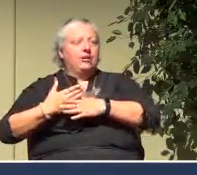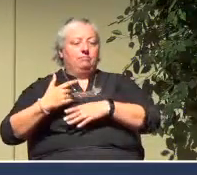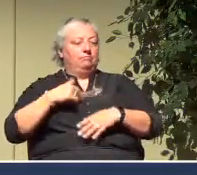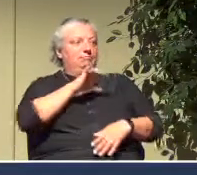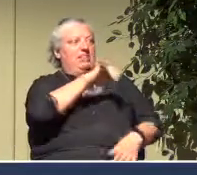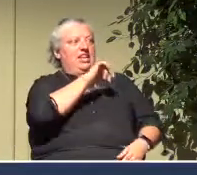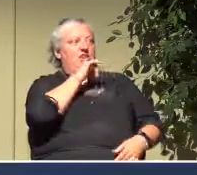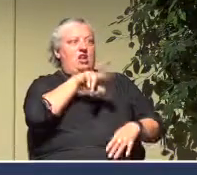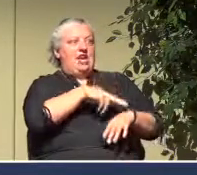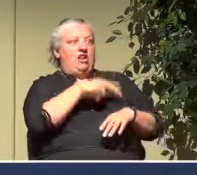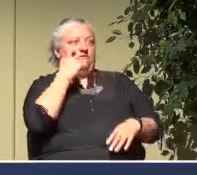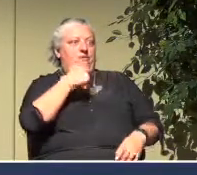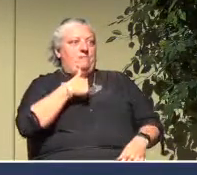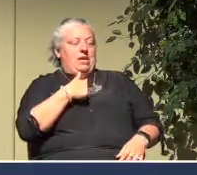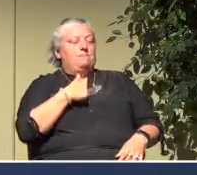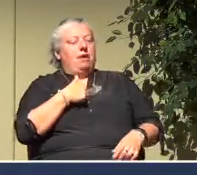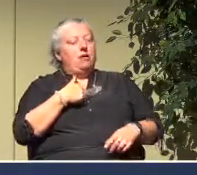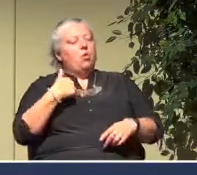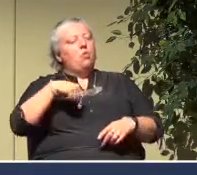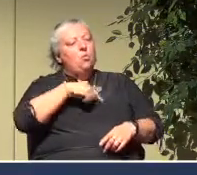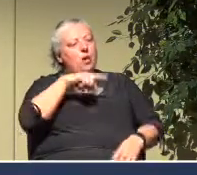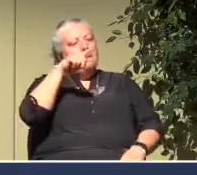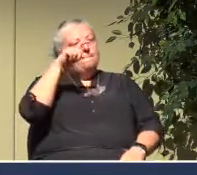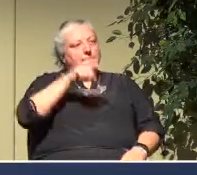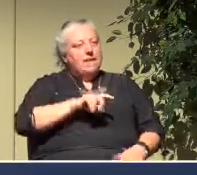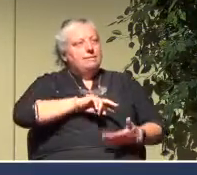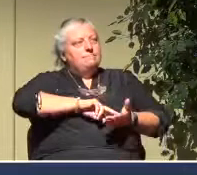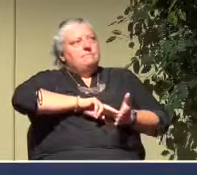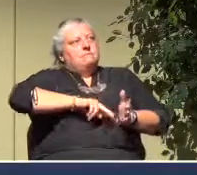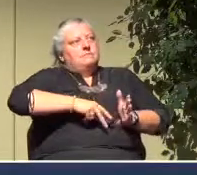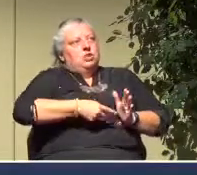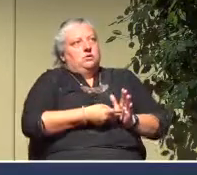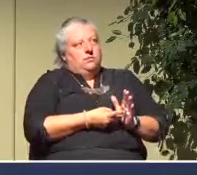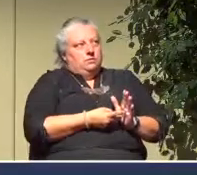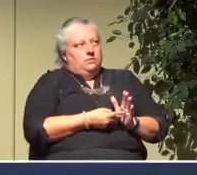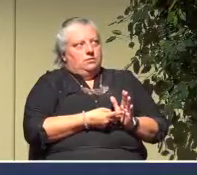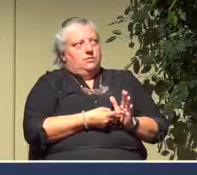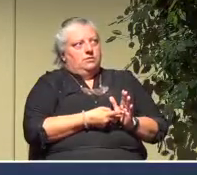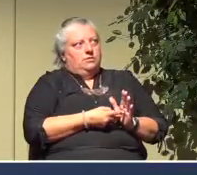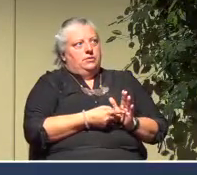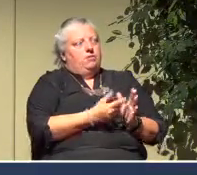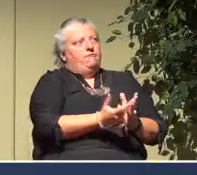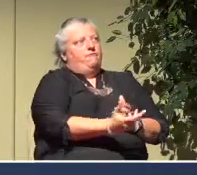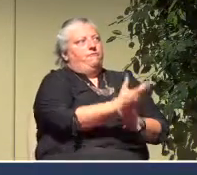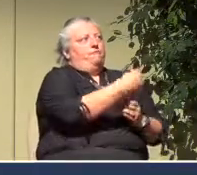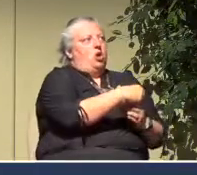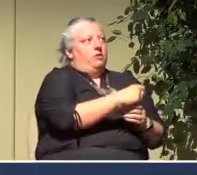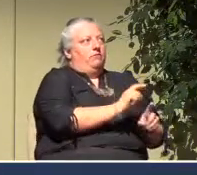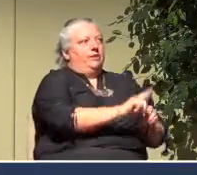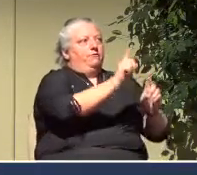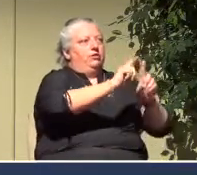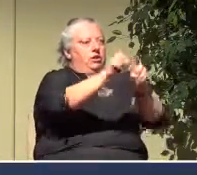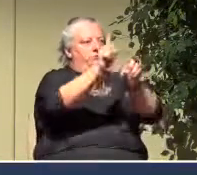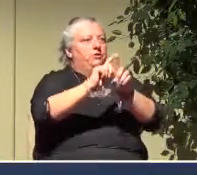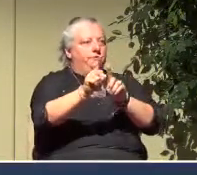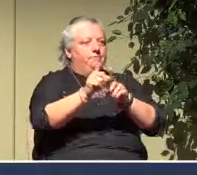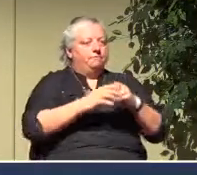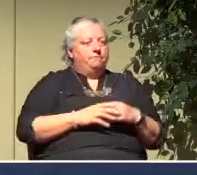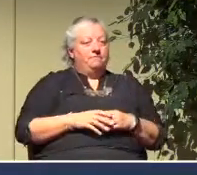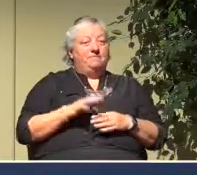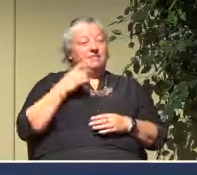But we're going to have to be intentional about doing some of that. And that's, I think, the key word for us this morning.